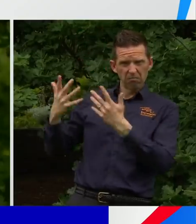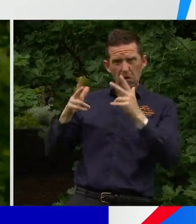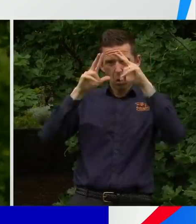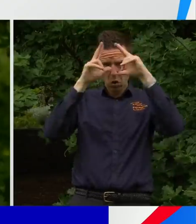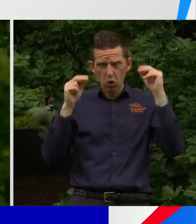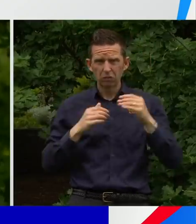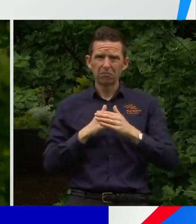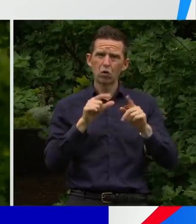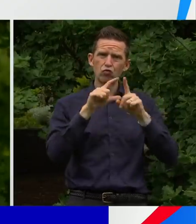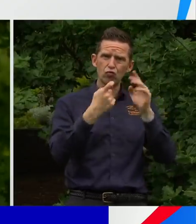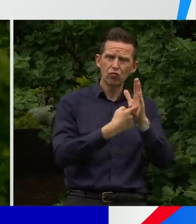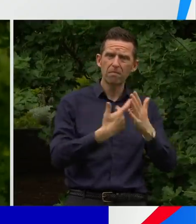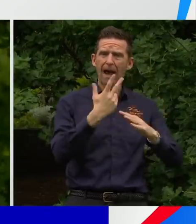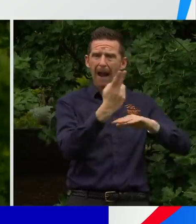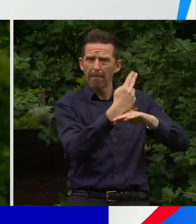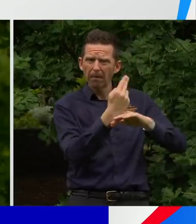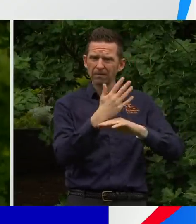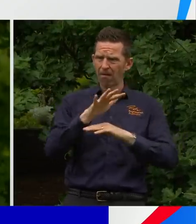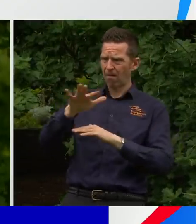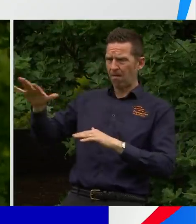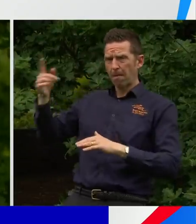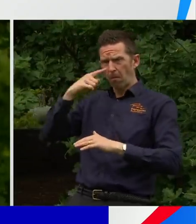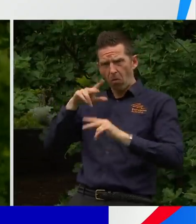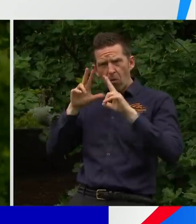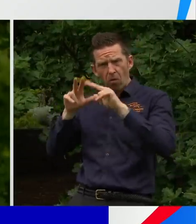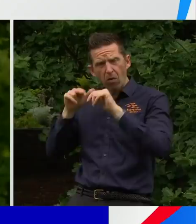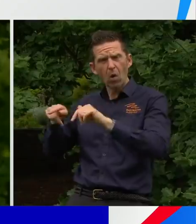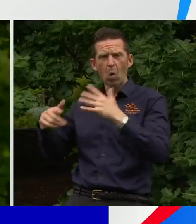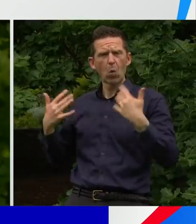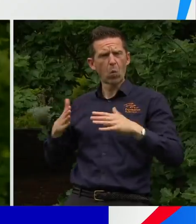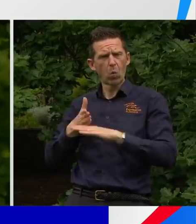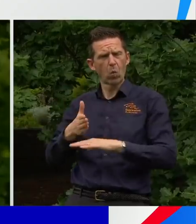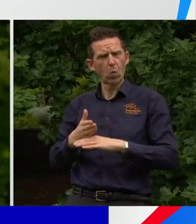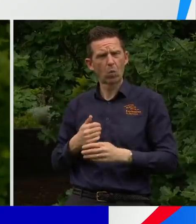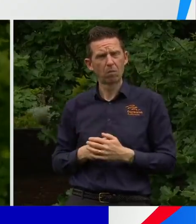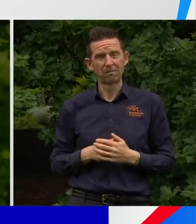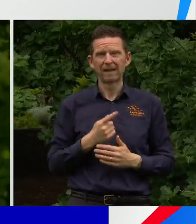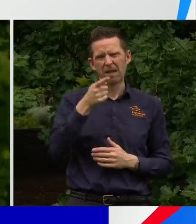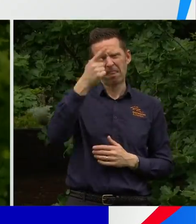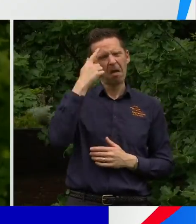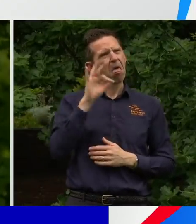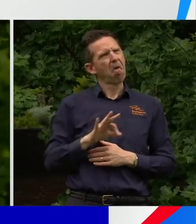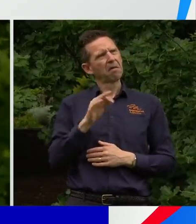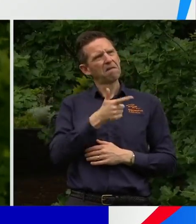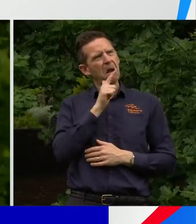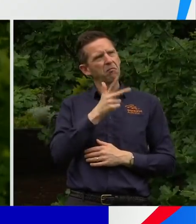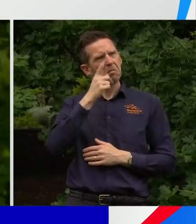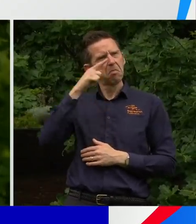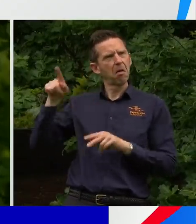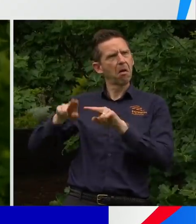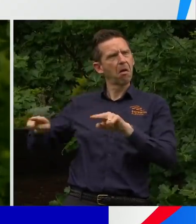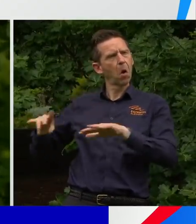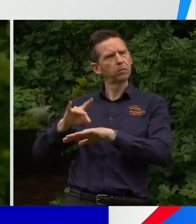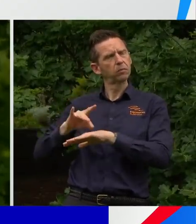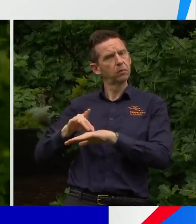doctors, the whole team across our health system. Seven or 800 patients doesn't seem a lot, but seven or 800 patients who've got a widely